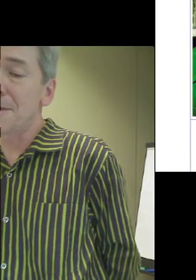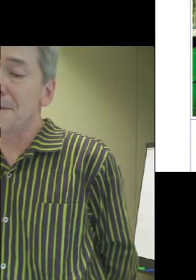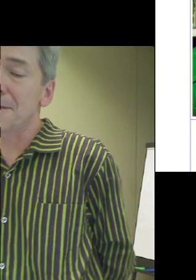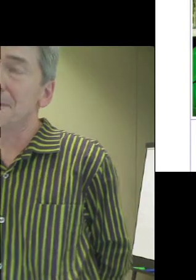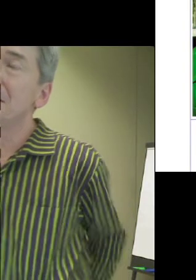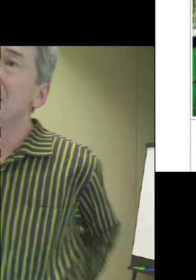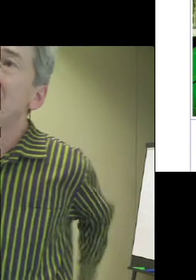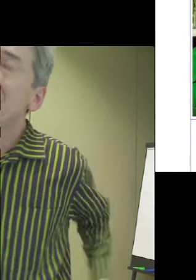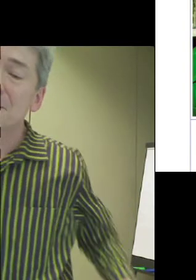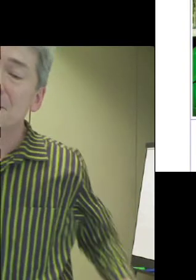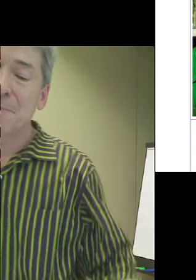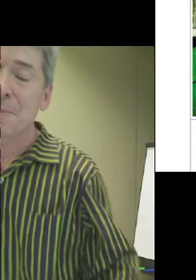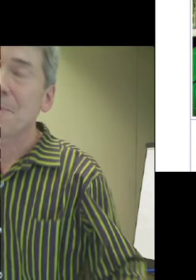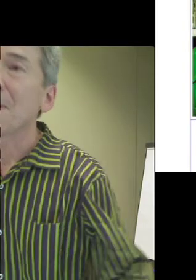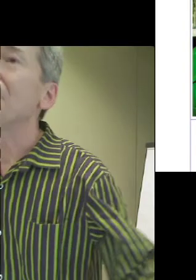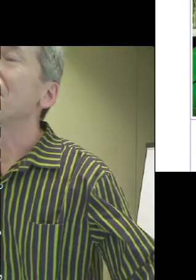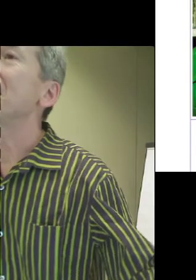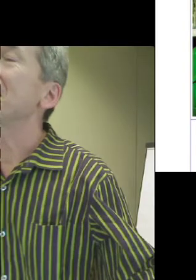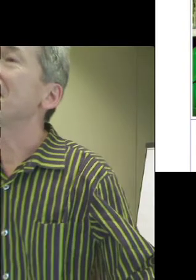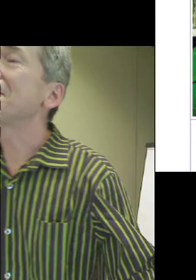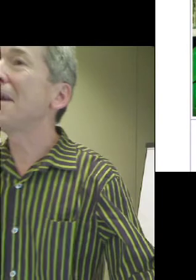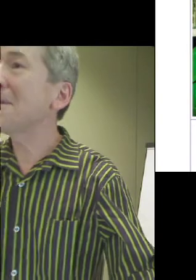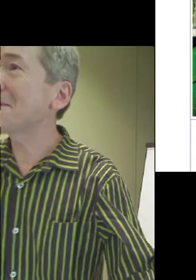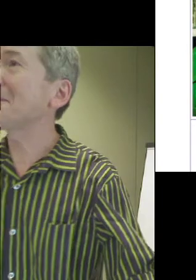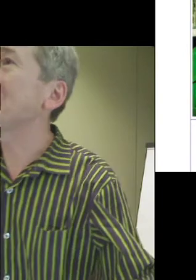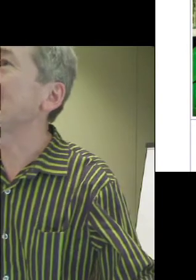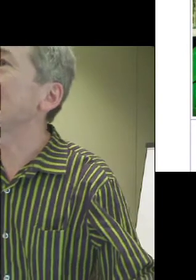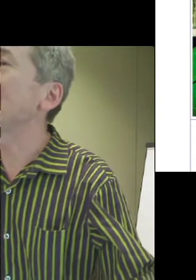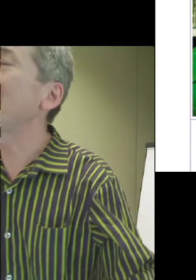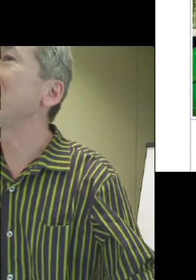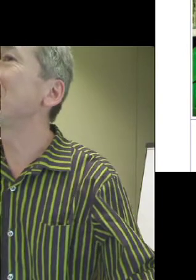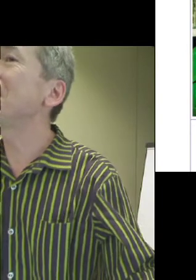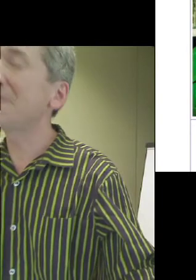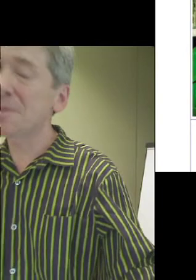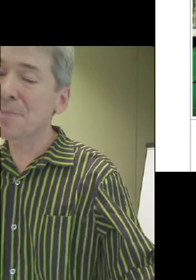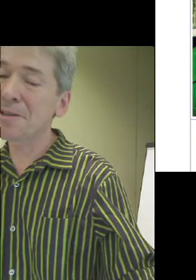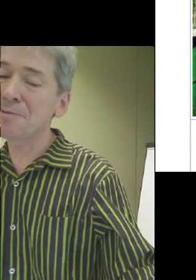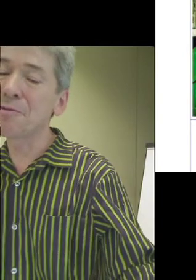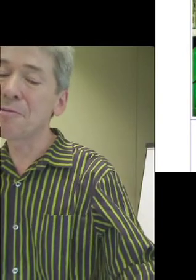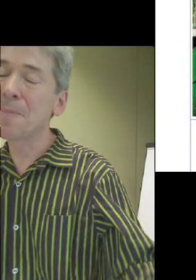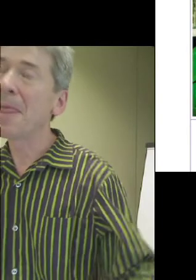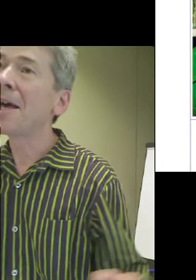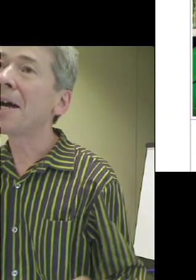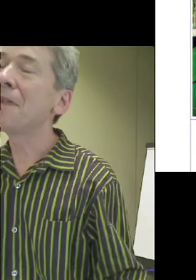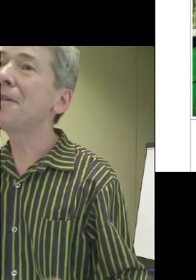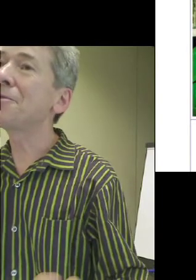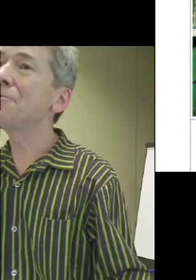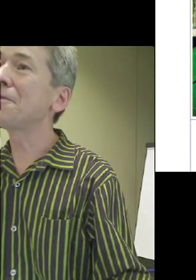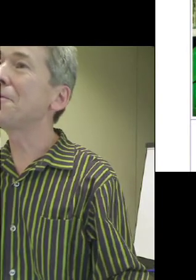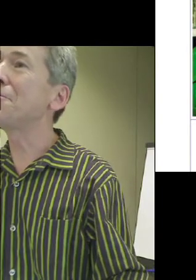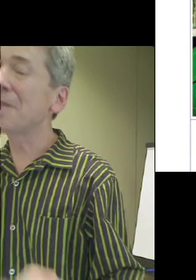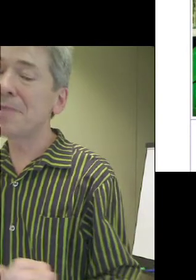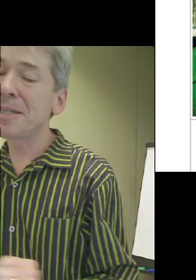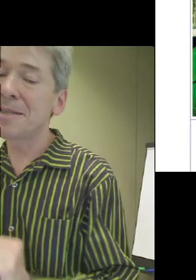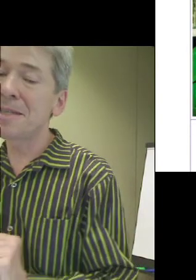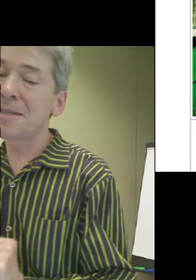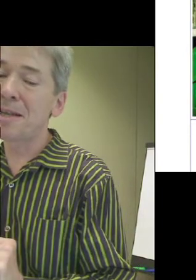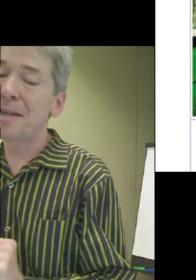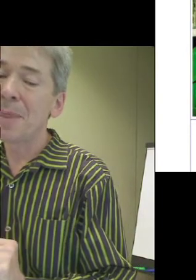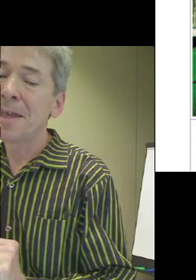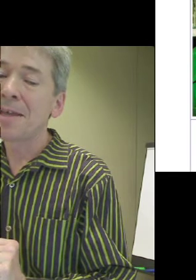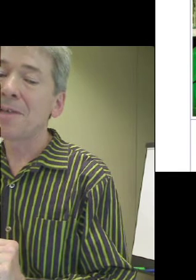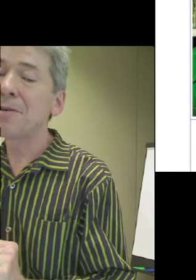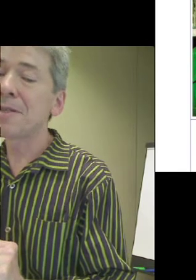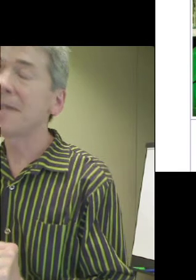different audiences. So, on the last session, a widening audience is part four, I will talk to you in greater